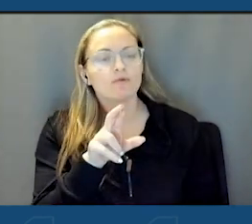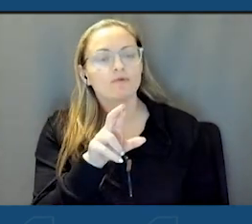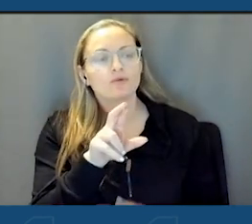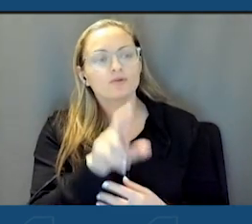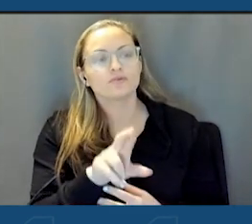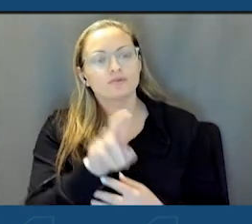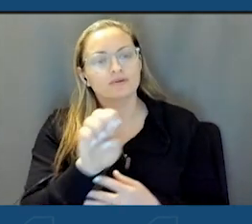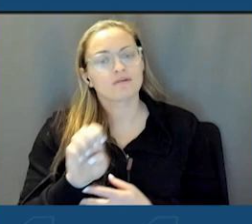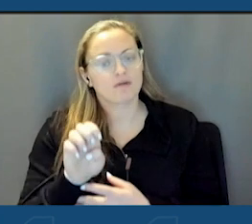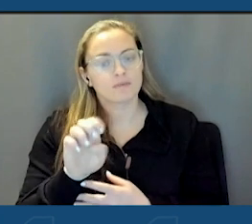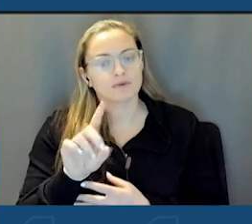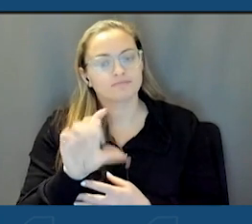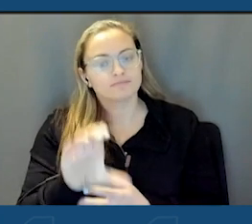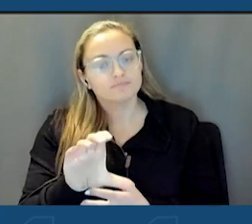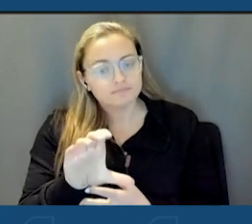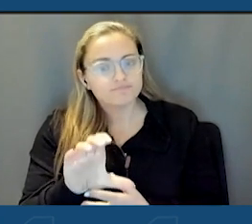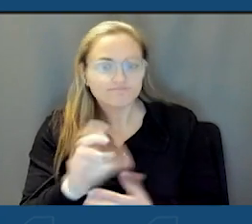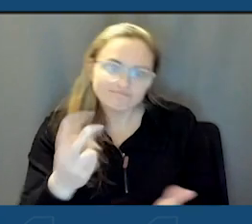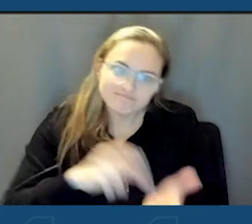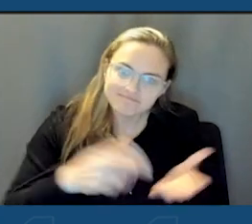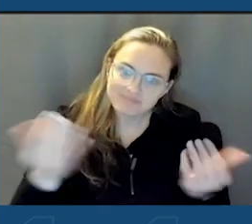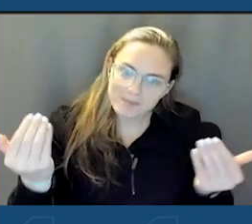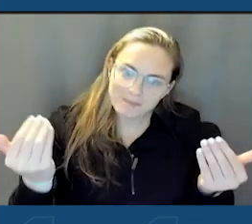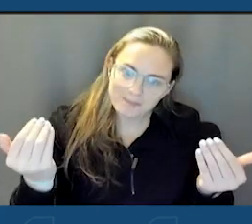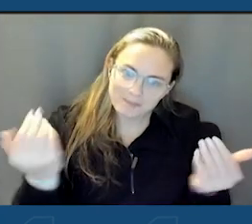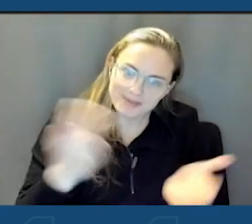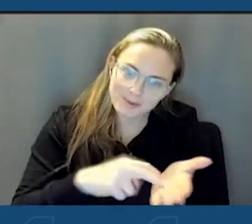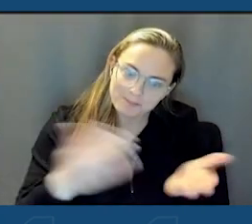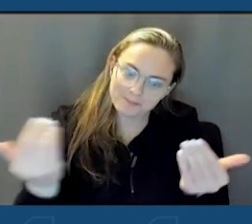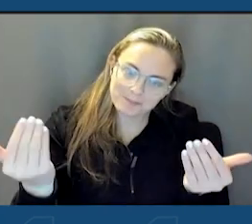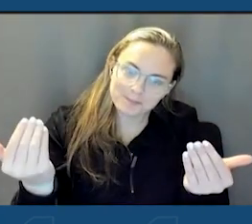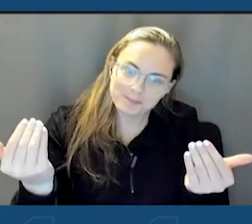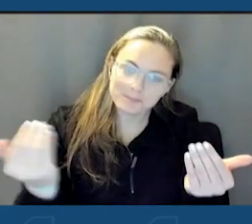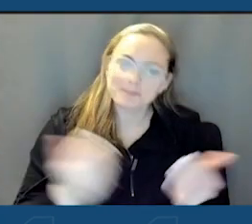please rise and thank you for all you. on everybody. Stand up. Stand up.